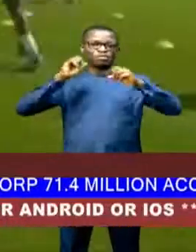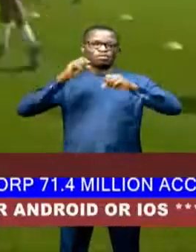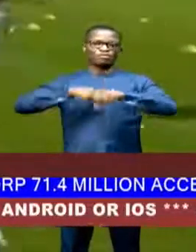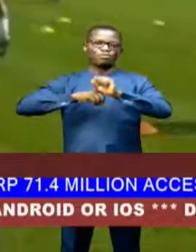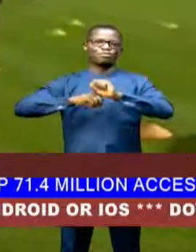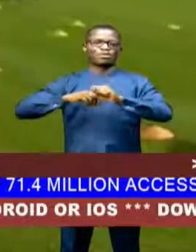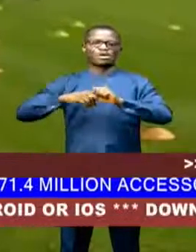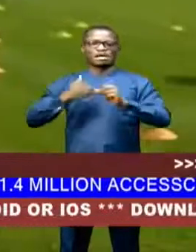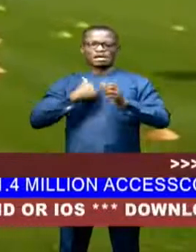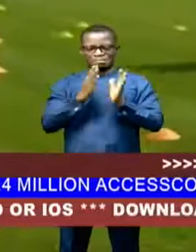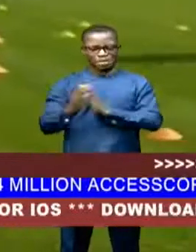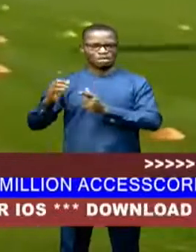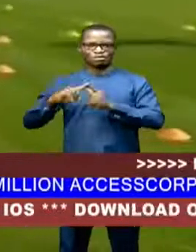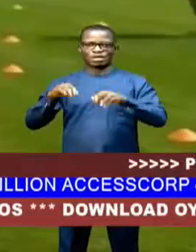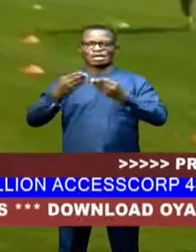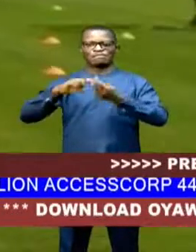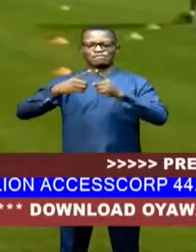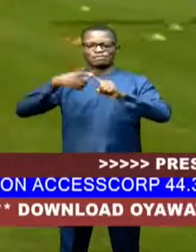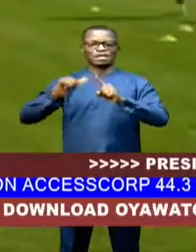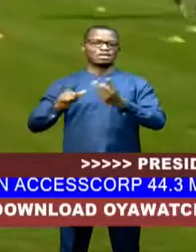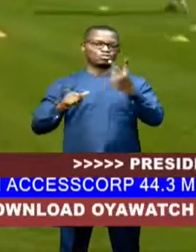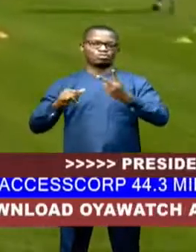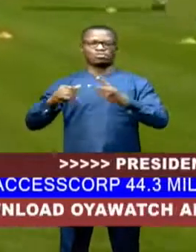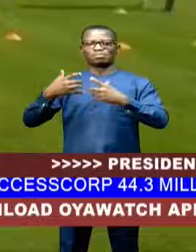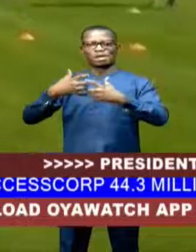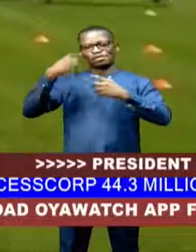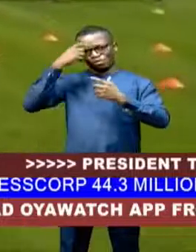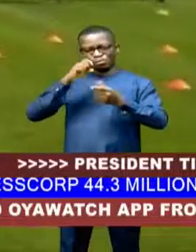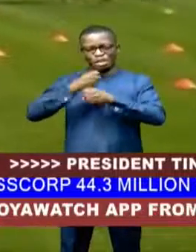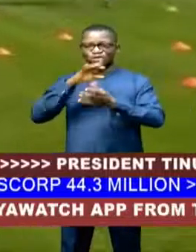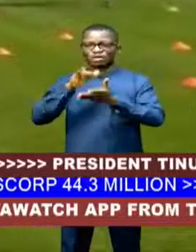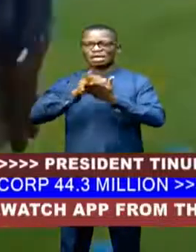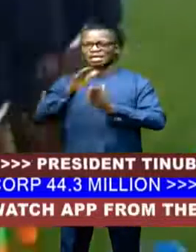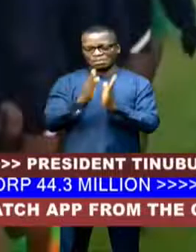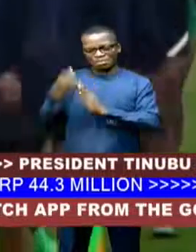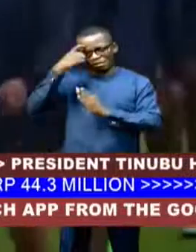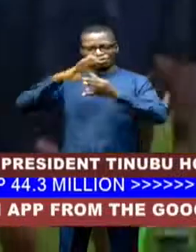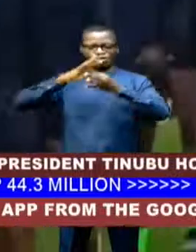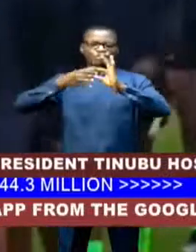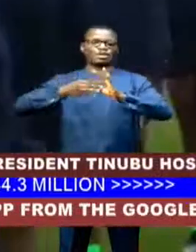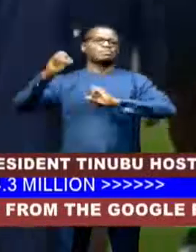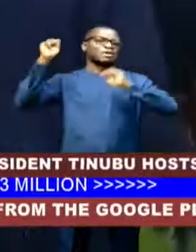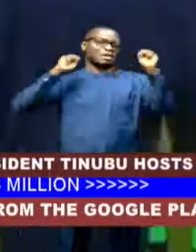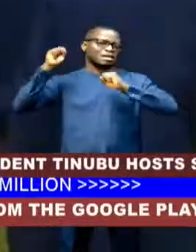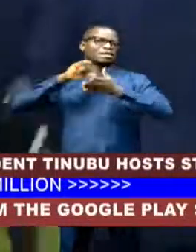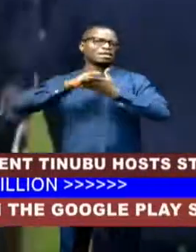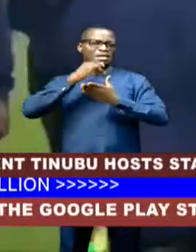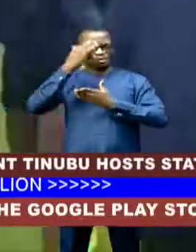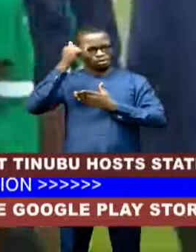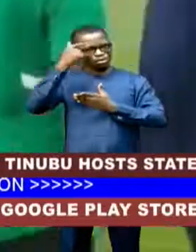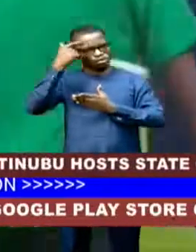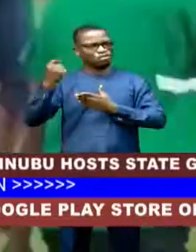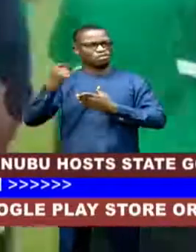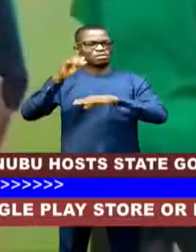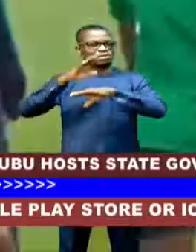friendly matches for the Super Falcons to ensure they are adequately prepared for the Olympic Games. This is hidden to the call by the Super Falcons head